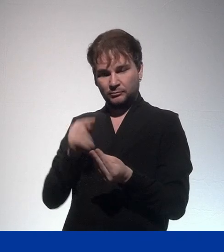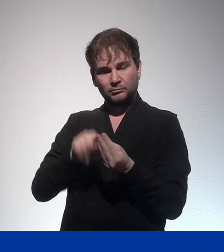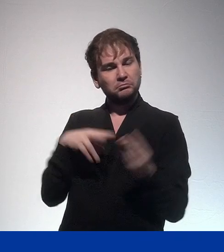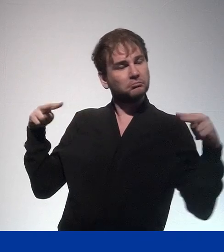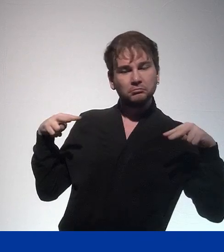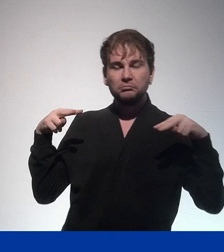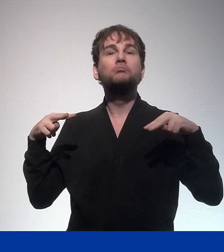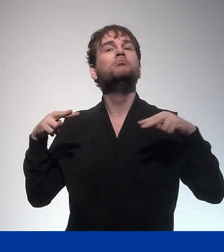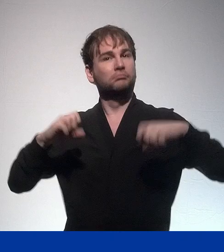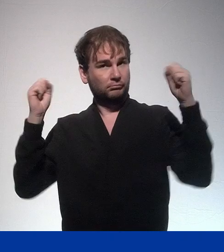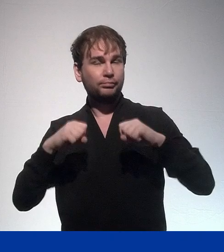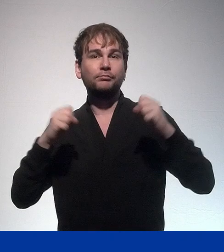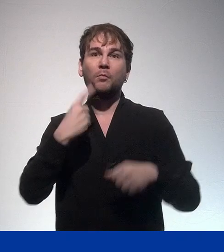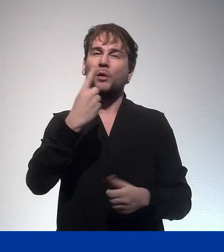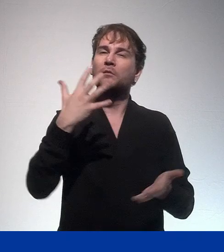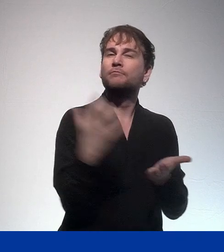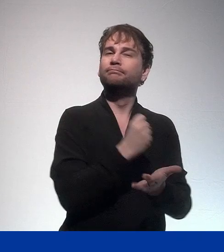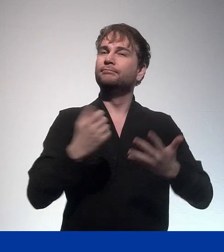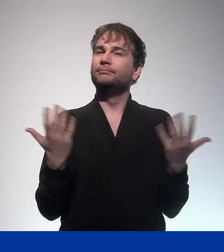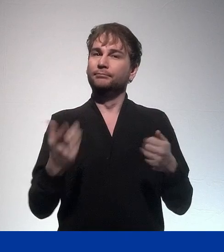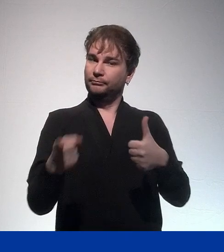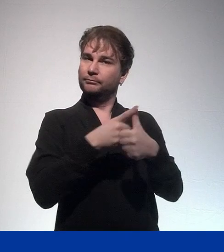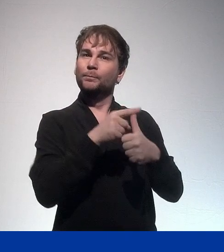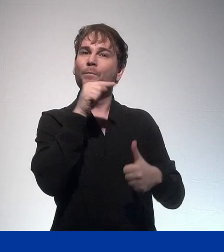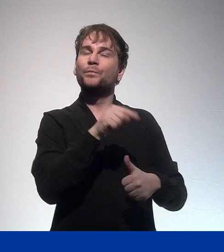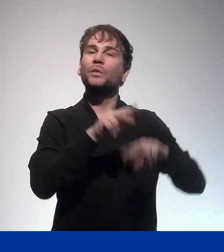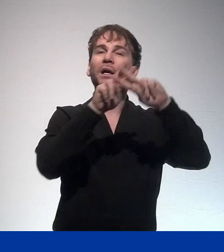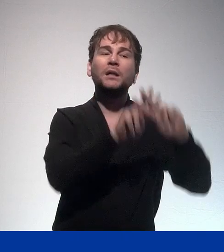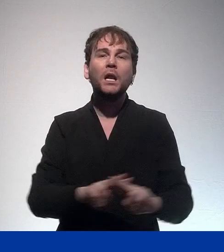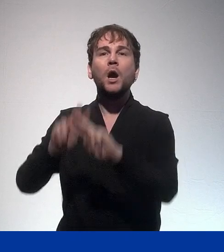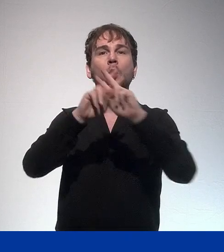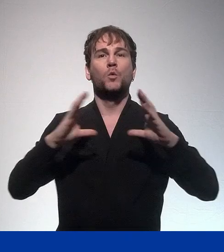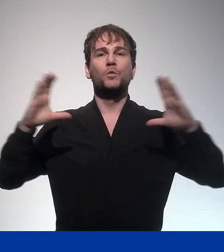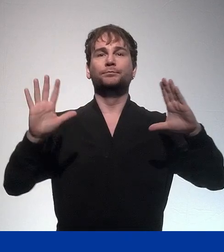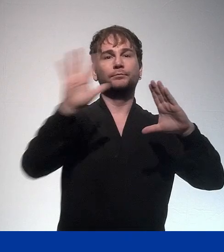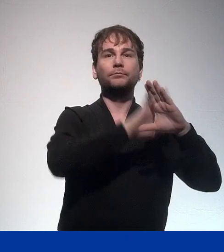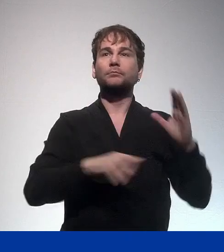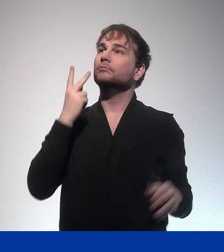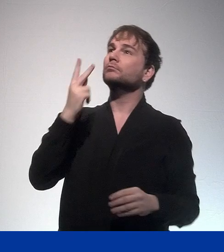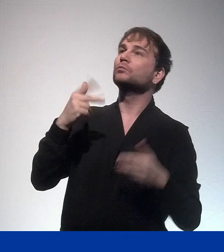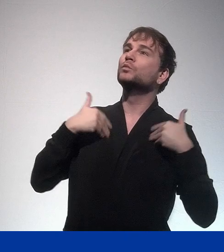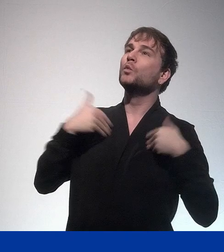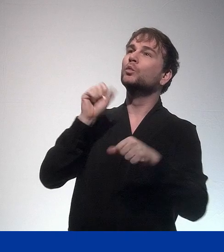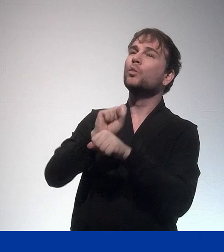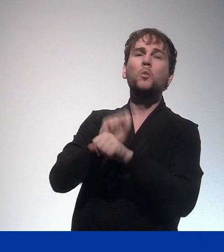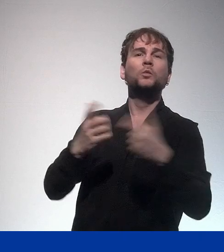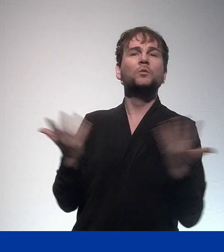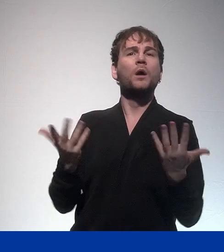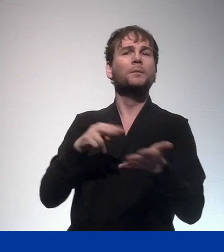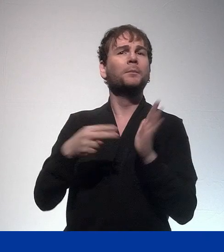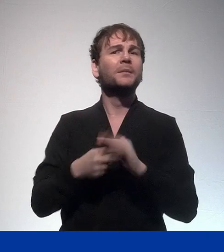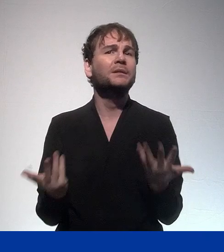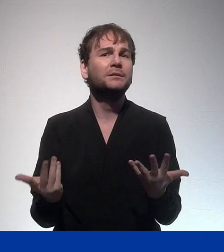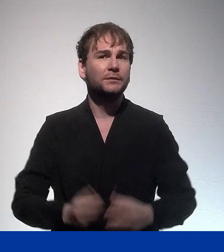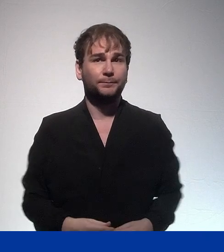And the Council resolution has not just allowed us to create common ground, a common understanding of youth work in the